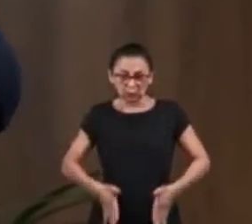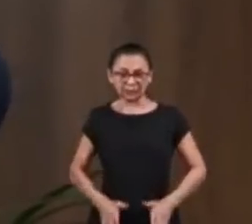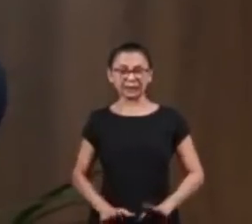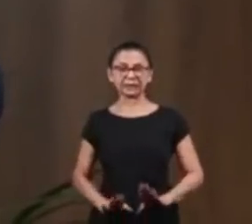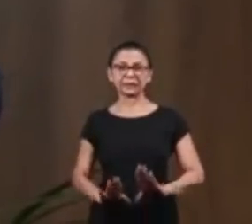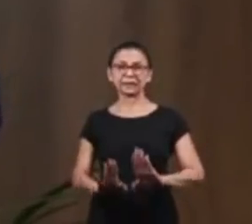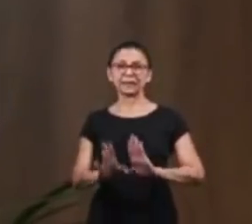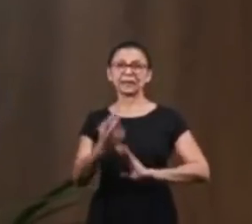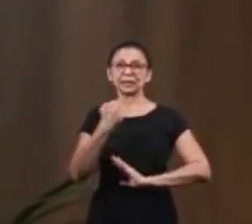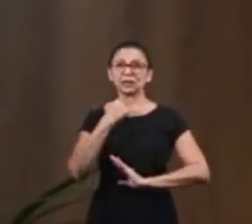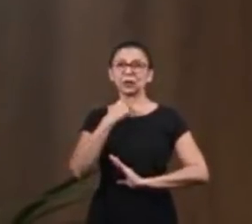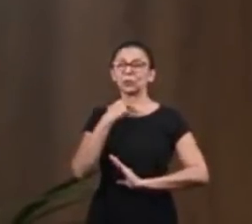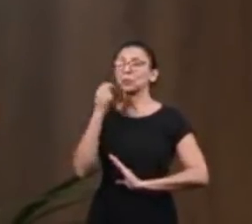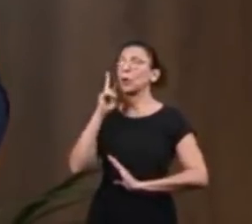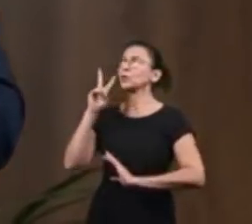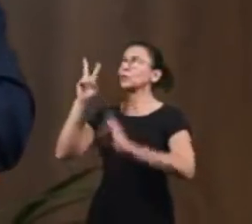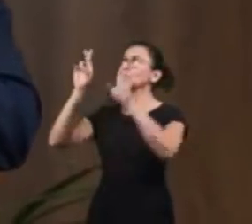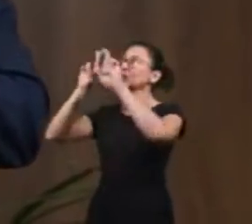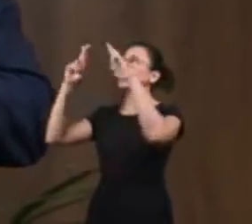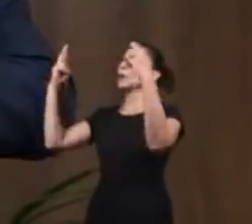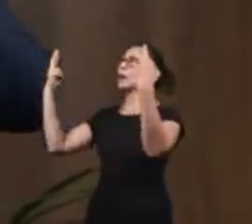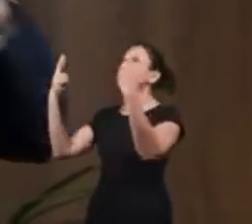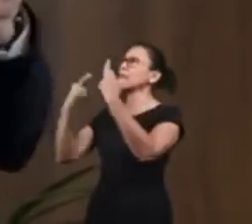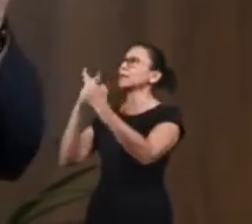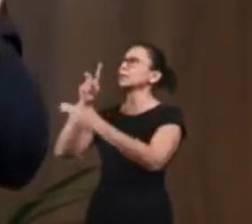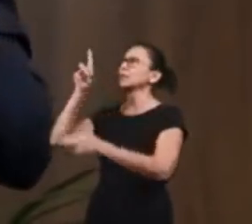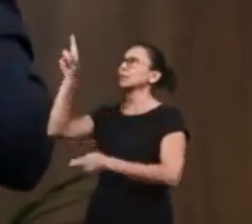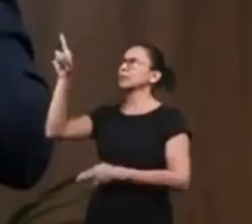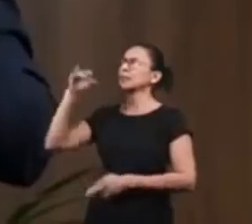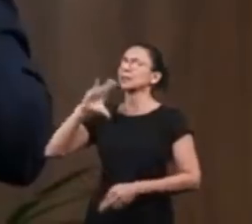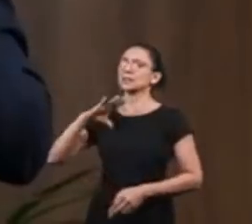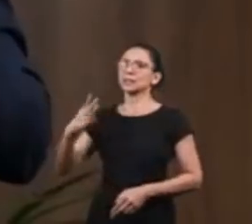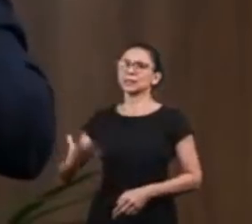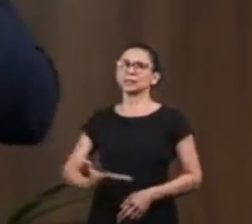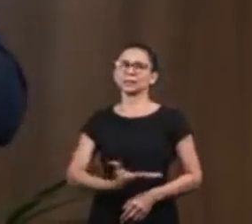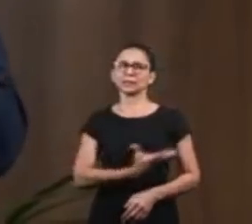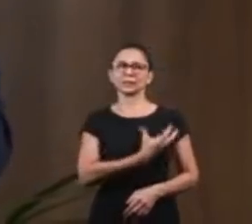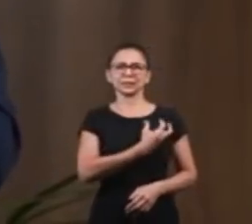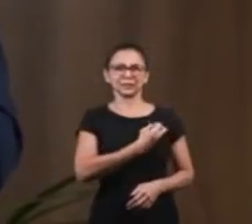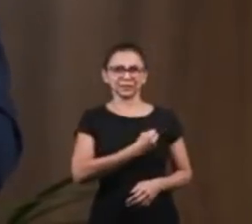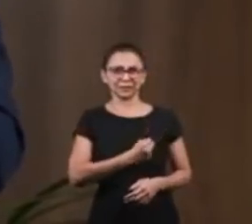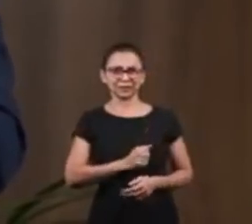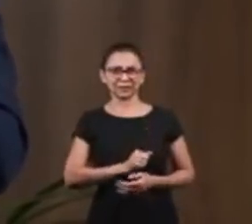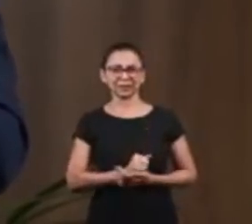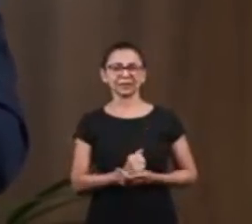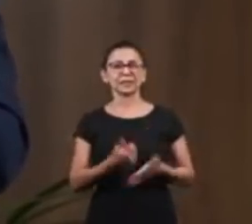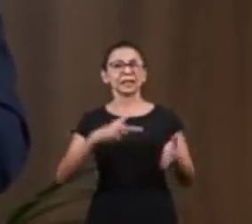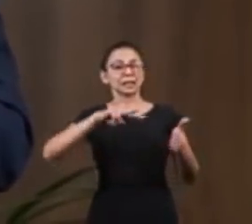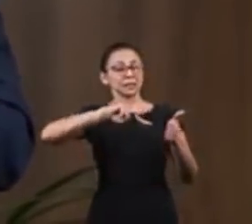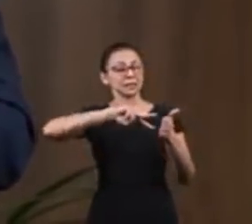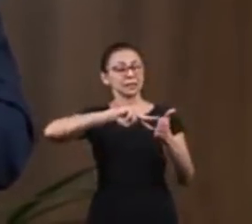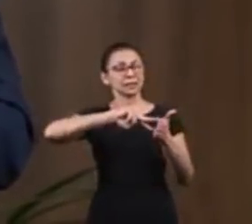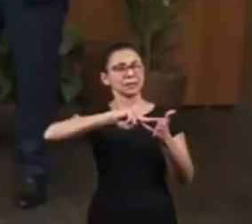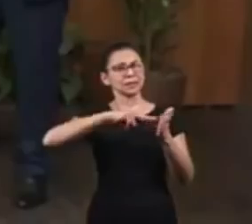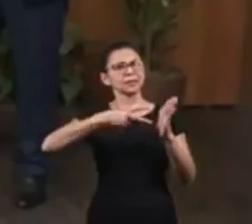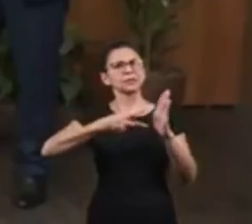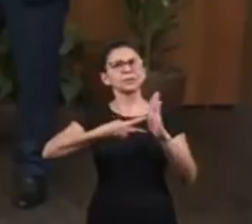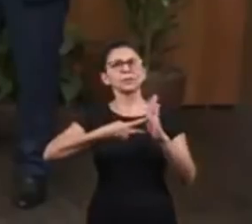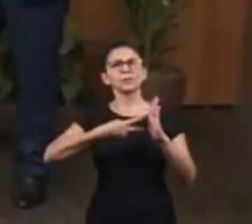cannot see the kingdom of God. In other words, there is no salvation. There is no eternal life.